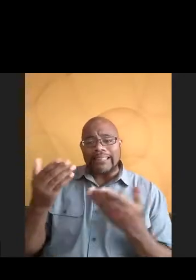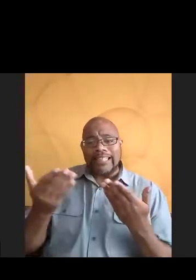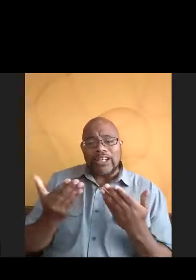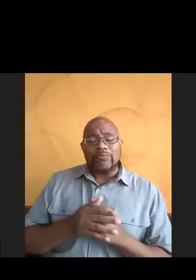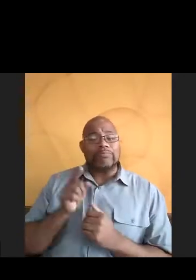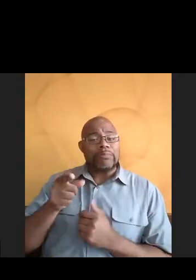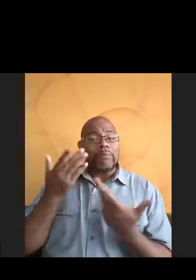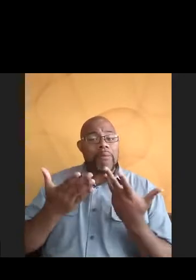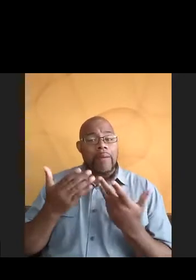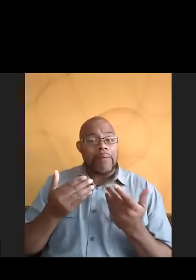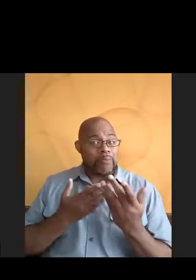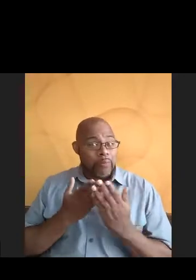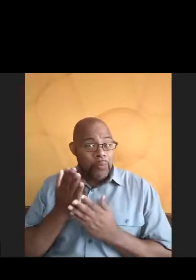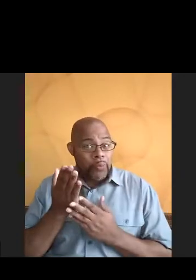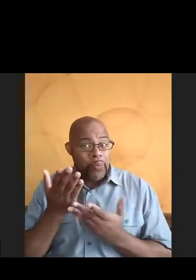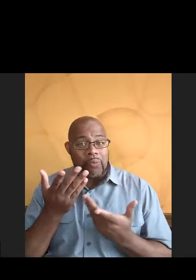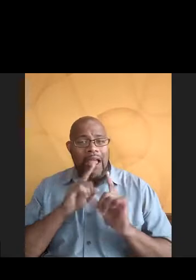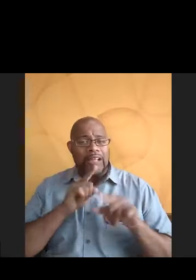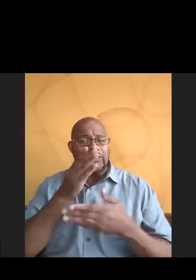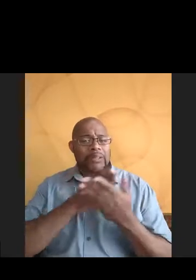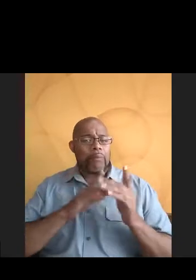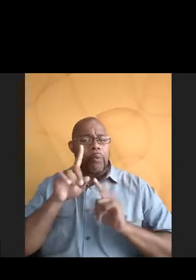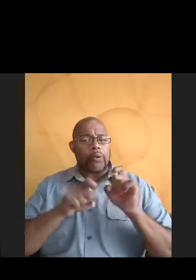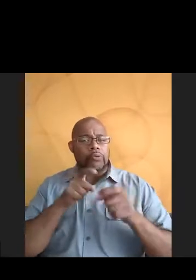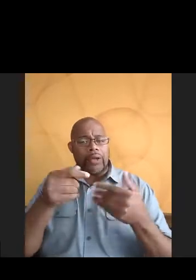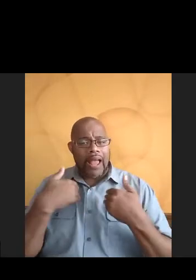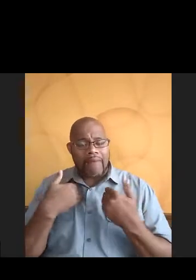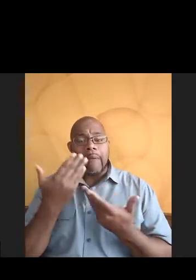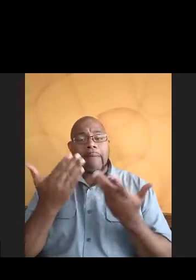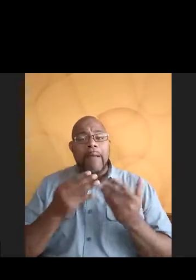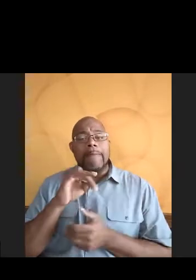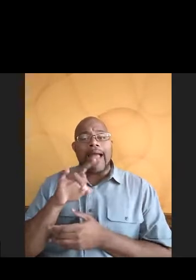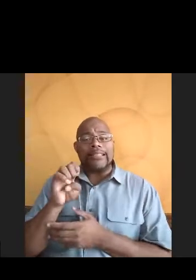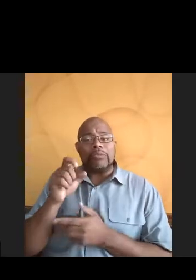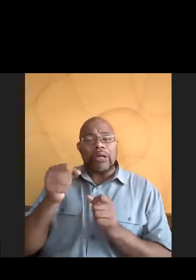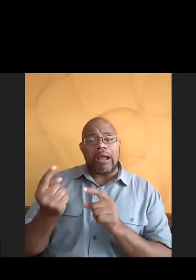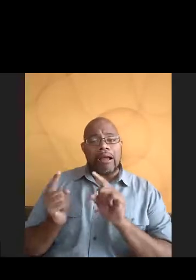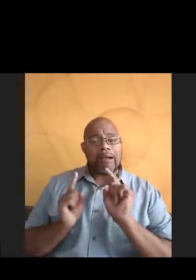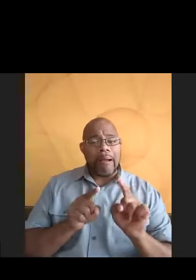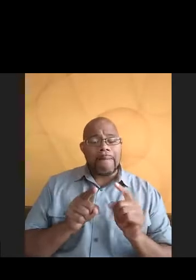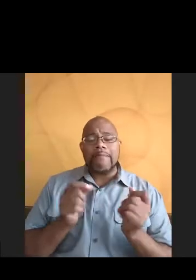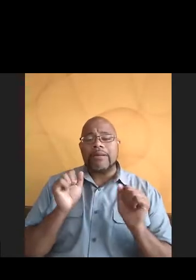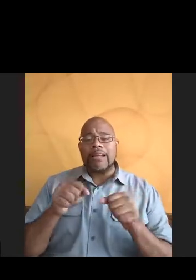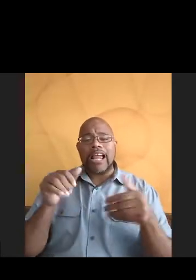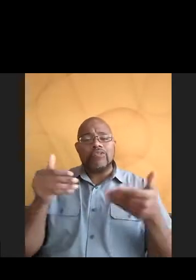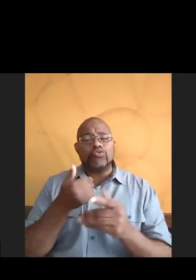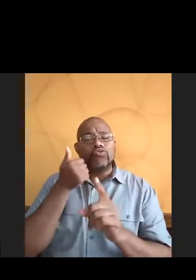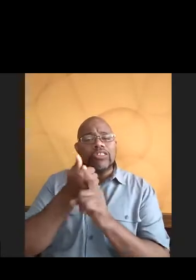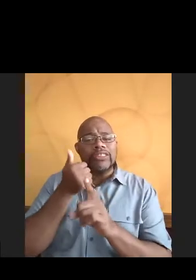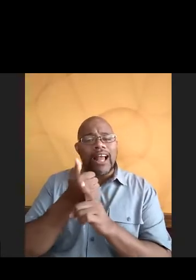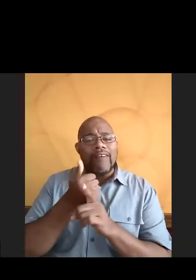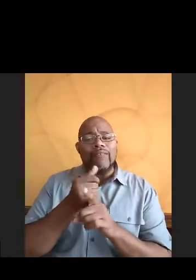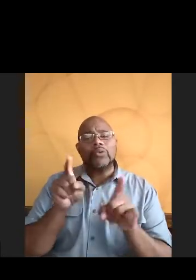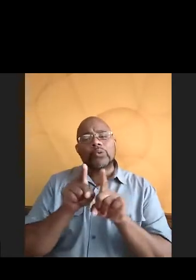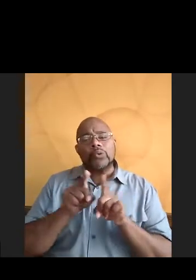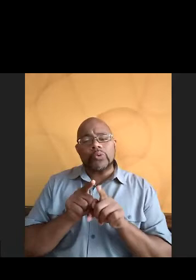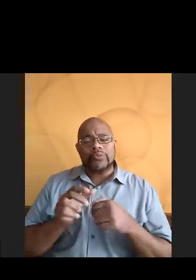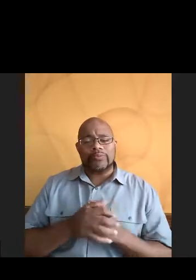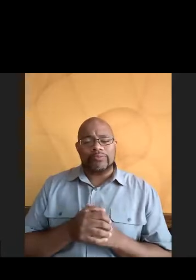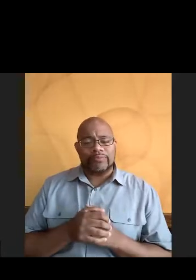She might come through and answer any questions you have and maybe Maddie, can come and you can introduce yourself as well